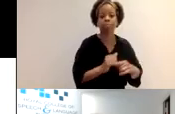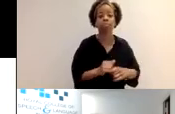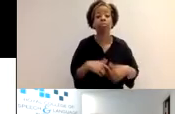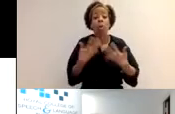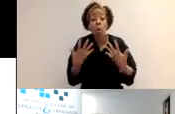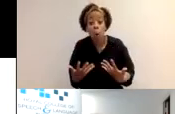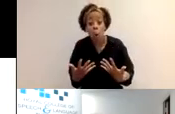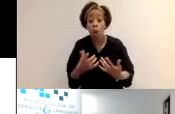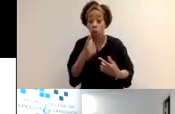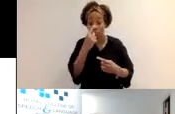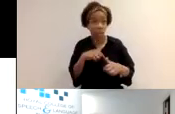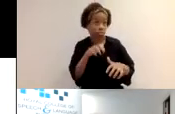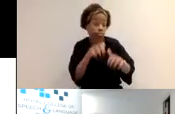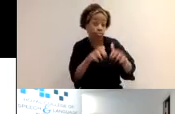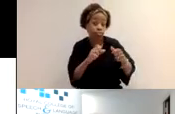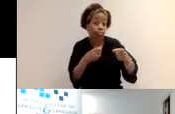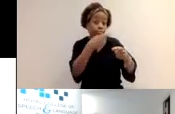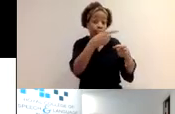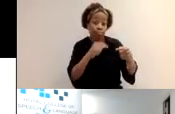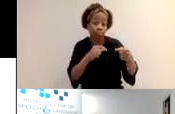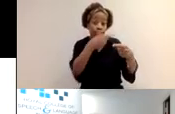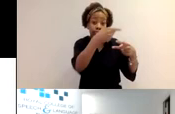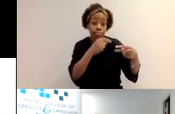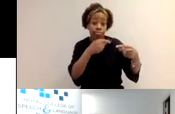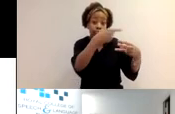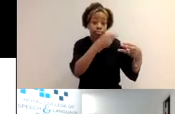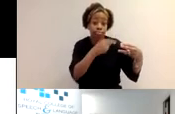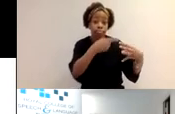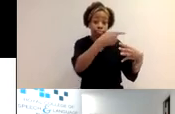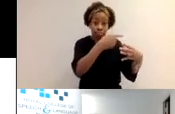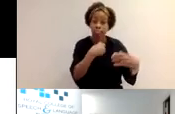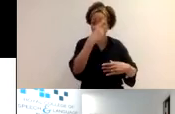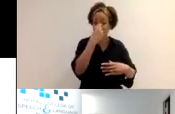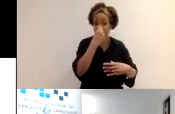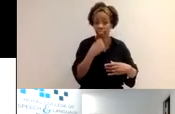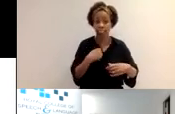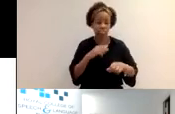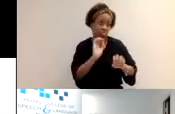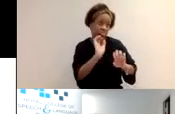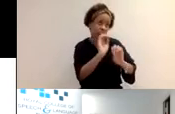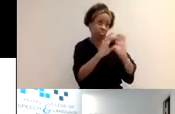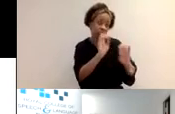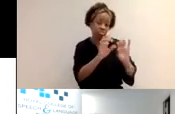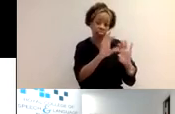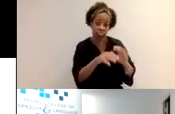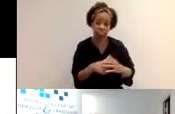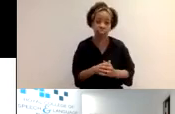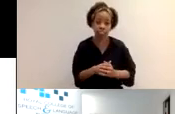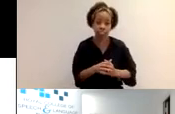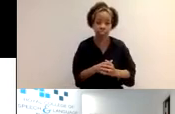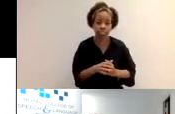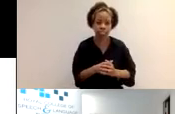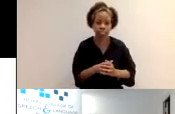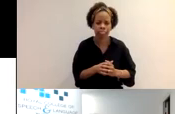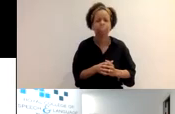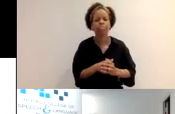input manually into the system each of your activities over the two years and just a brief description of what they were. How this